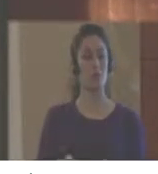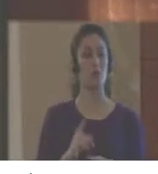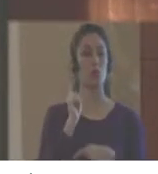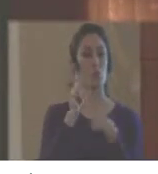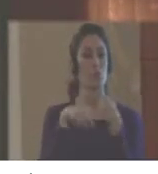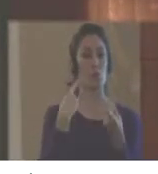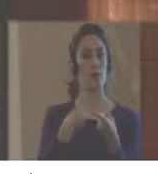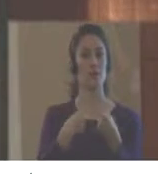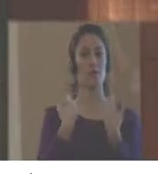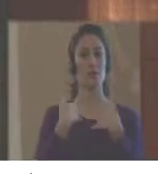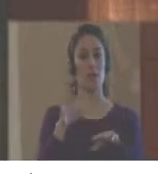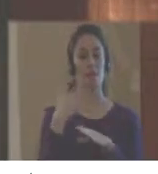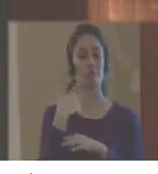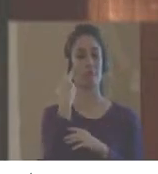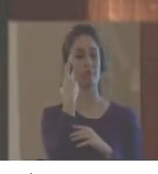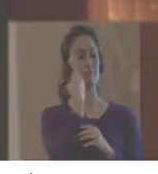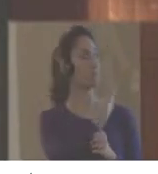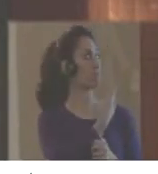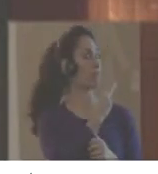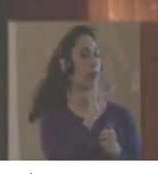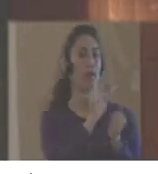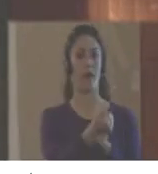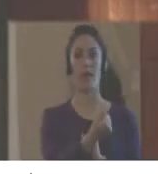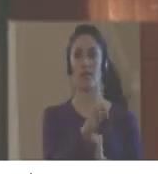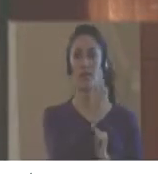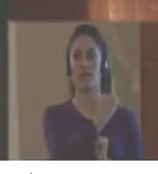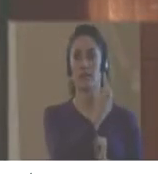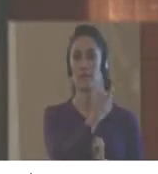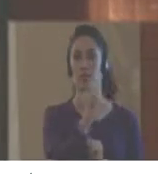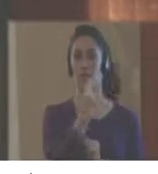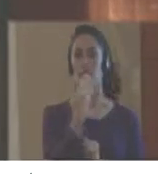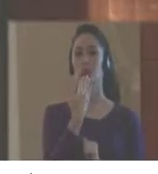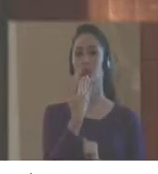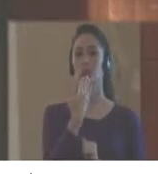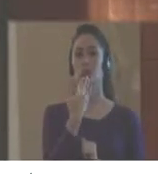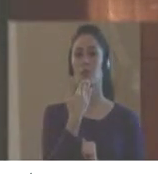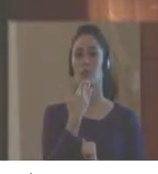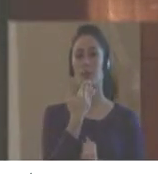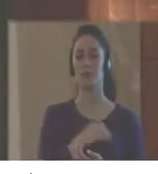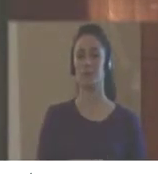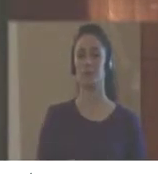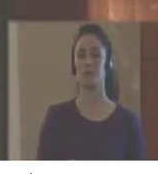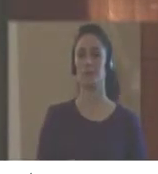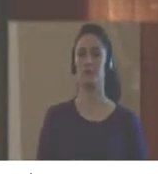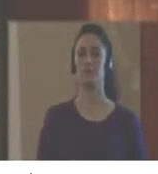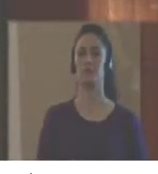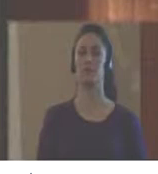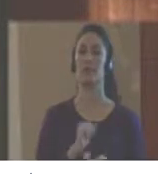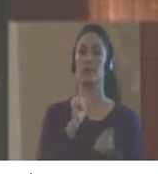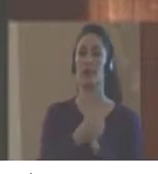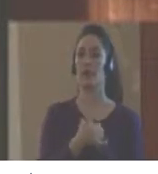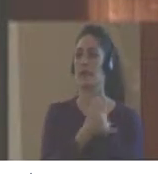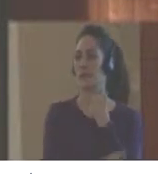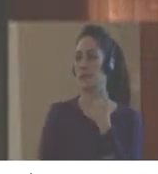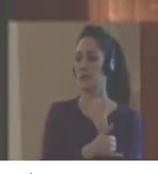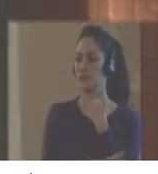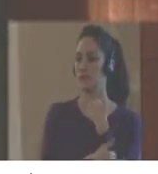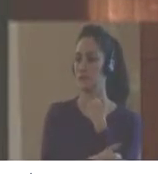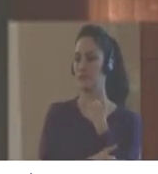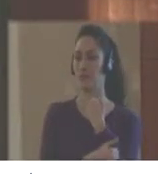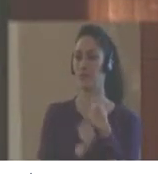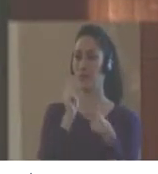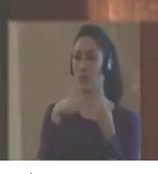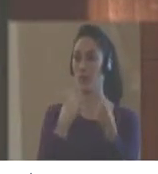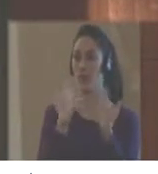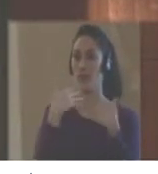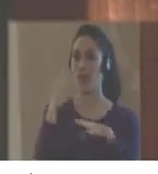And also when things – when you analyze the components for risk management, when you